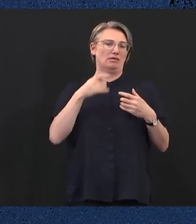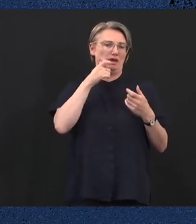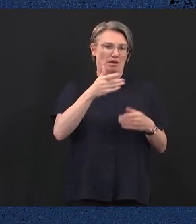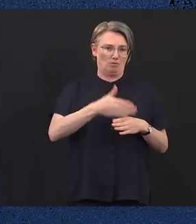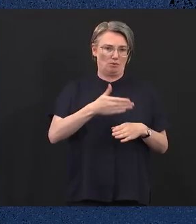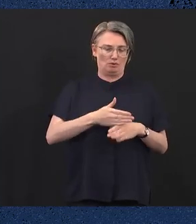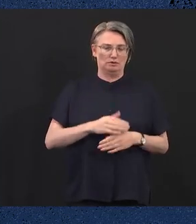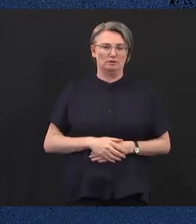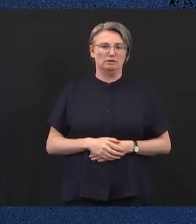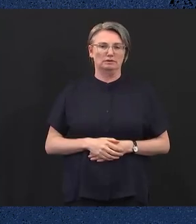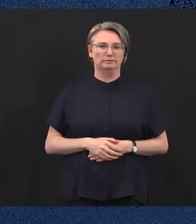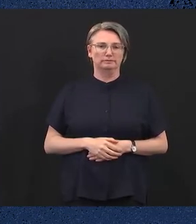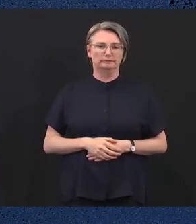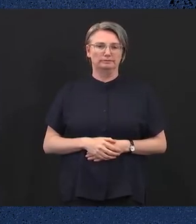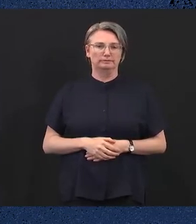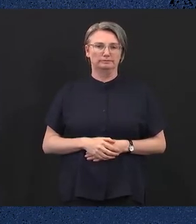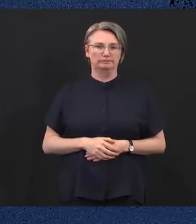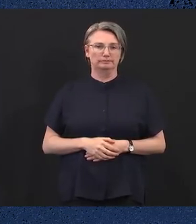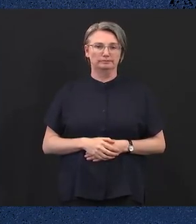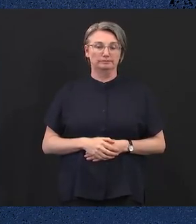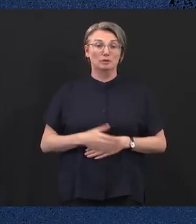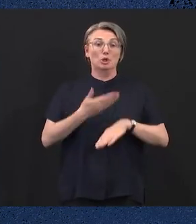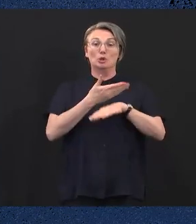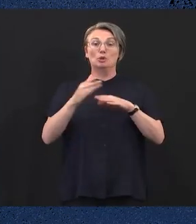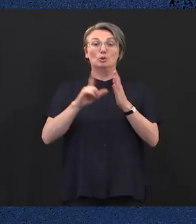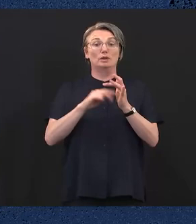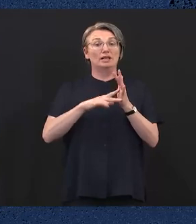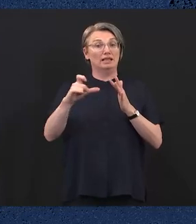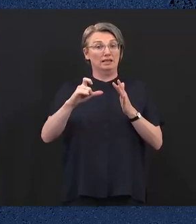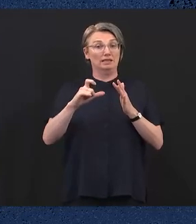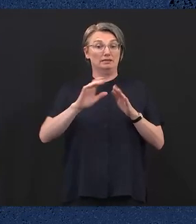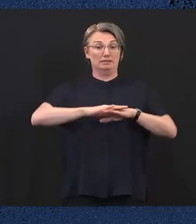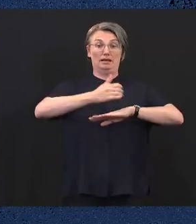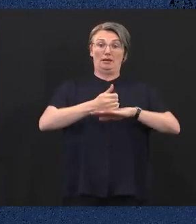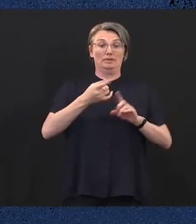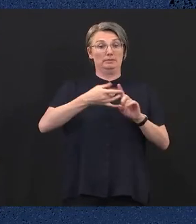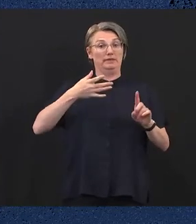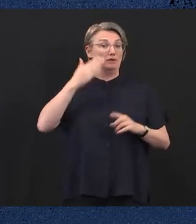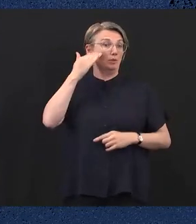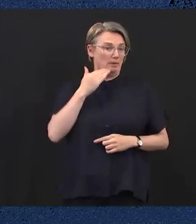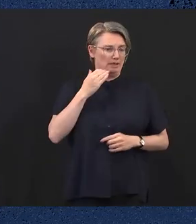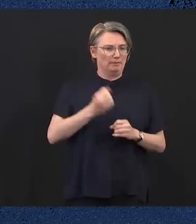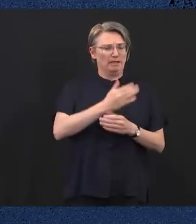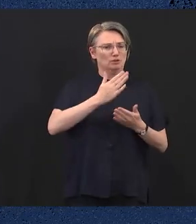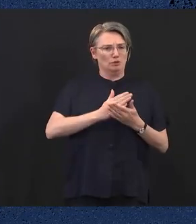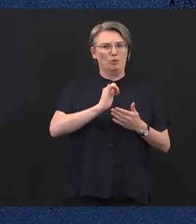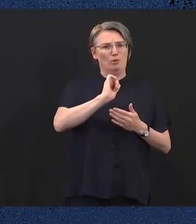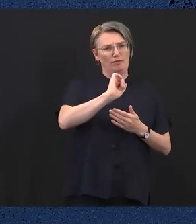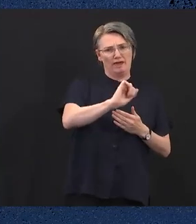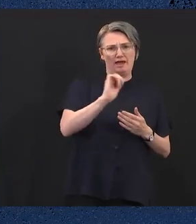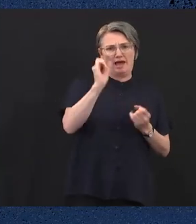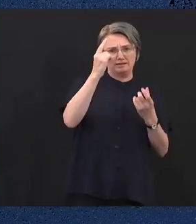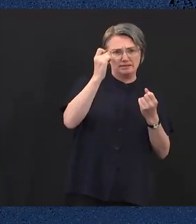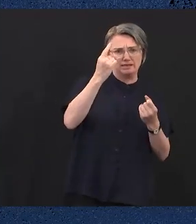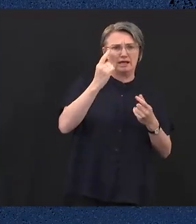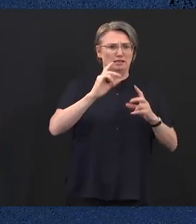To ensure that lessons learned at the new women's health clinics can inform the inquiry and be used to improve patient